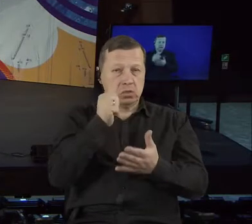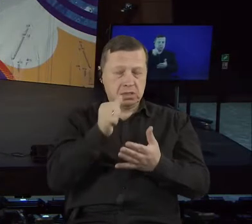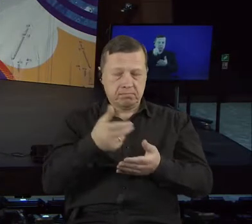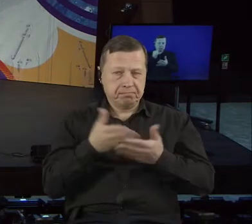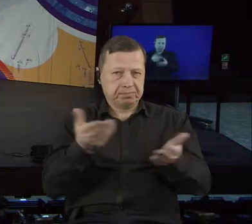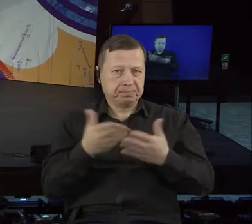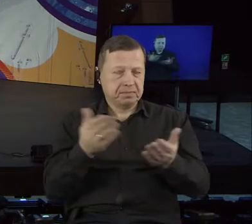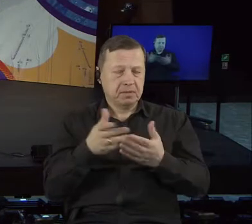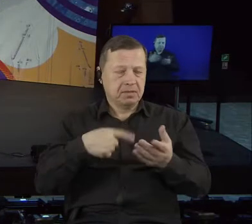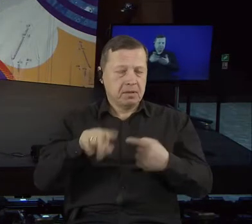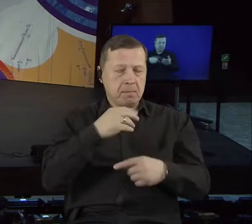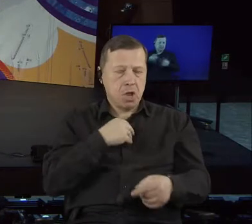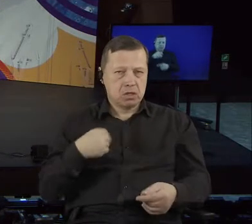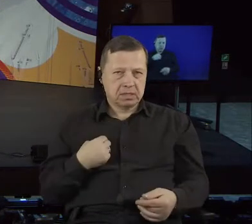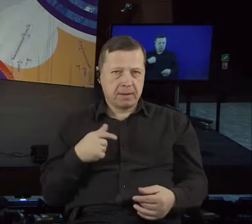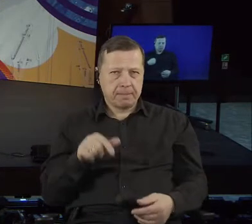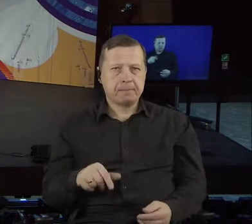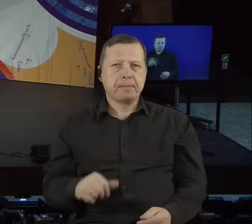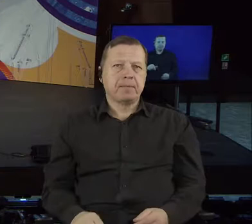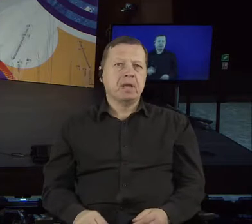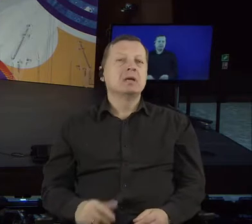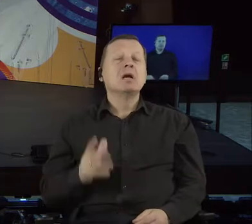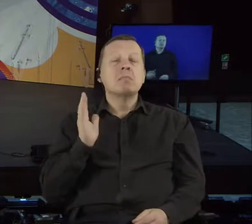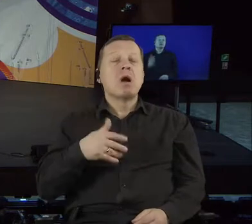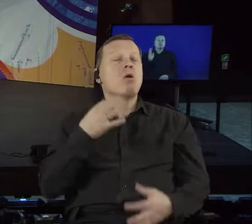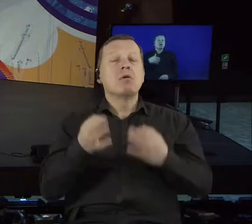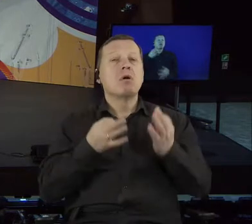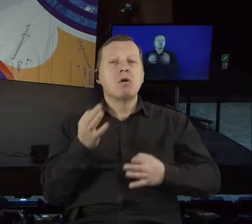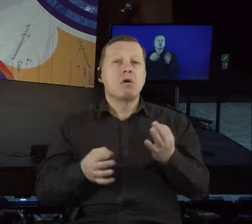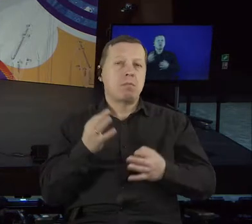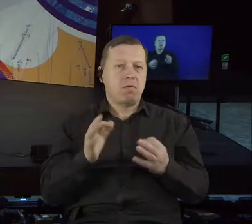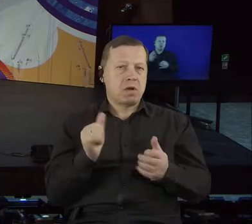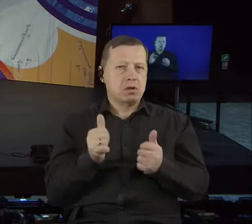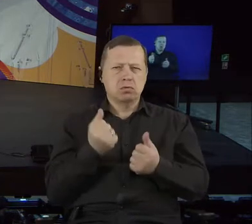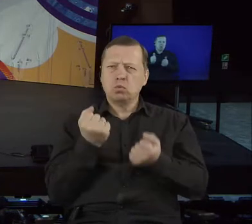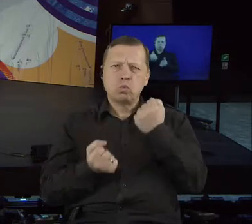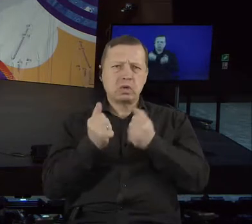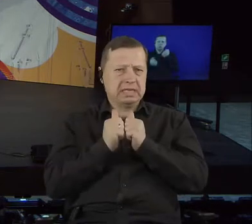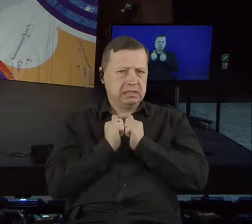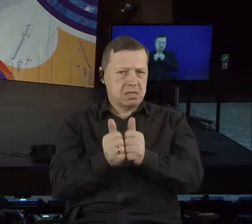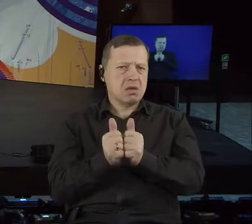challenges faced by us, a society,